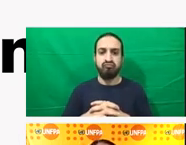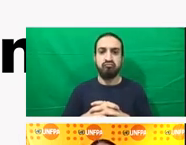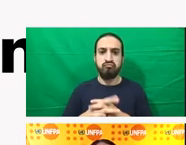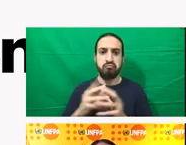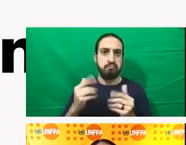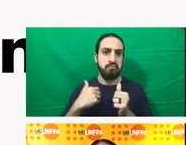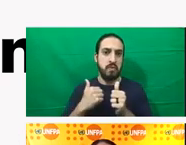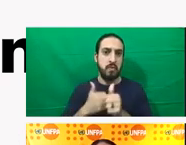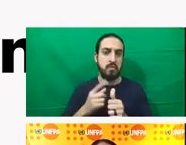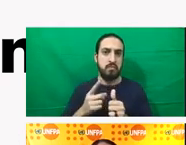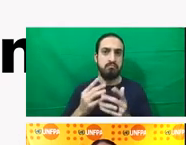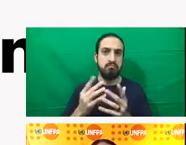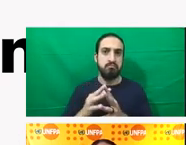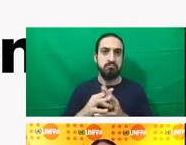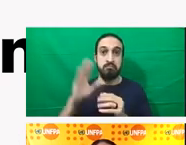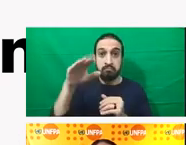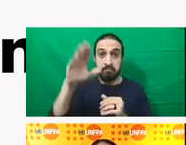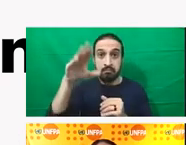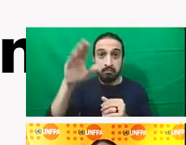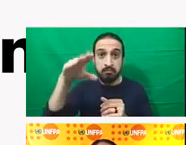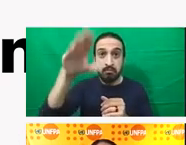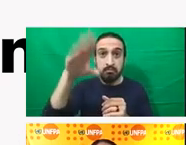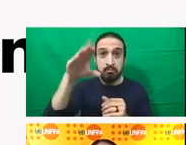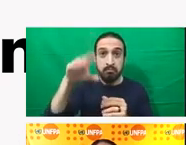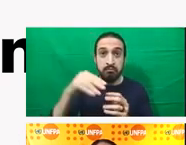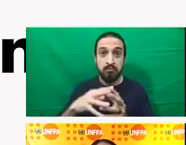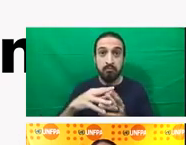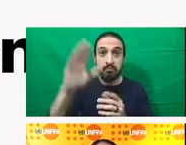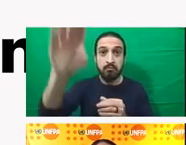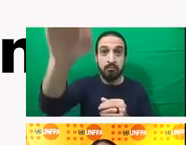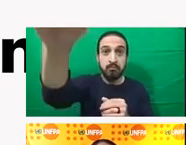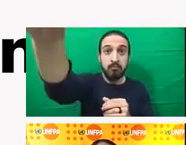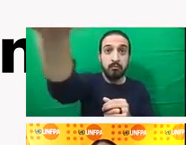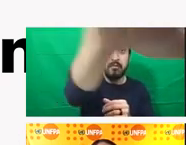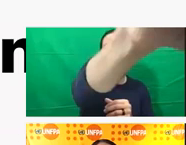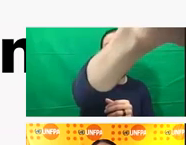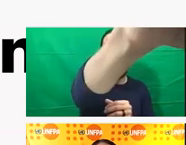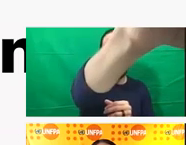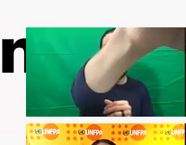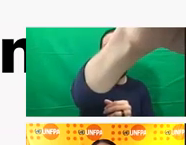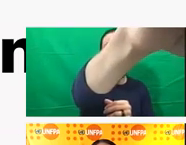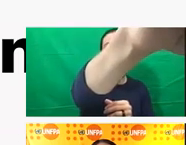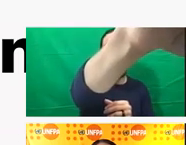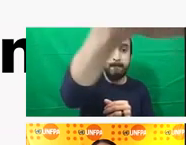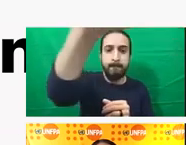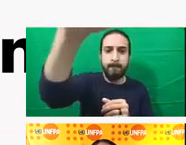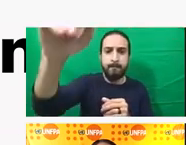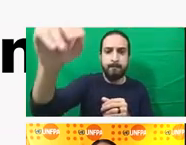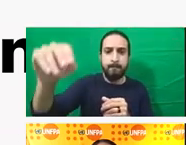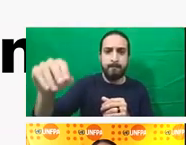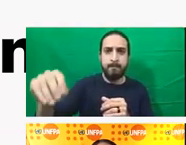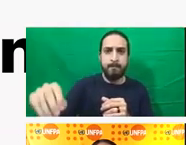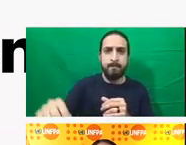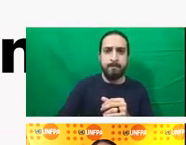should not be placed on people, especially women in low emitting countries who contribute very little to the causes of climate